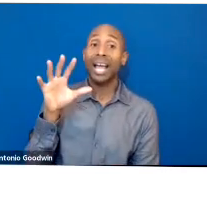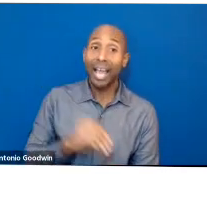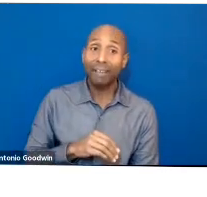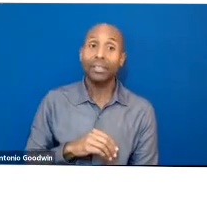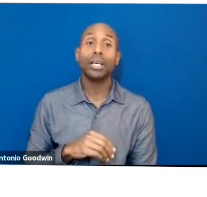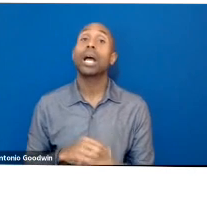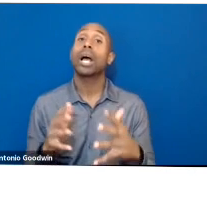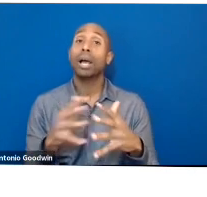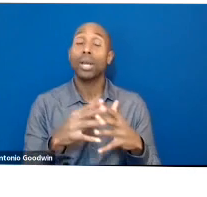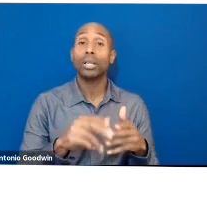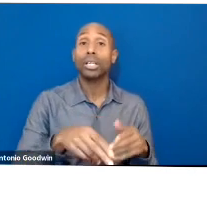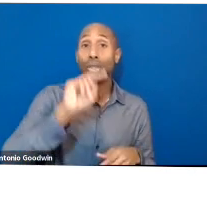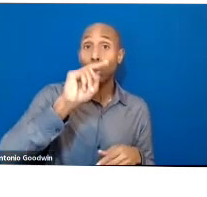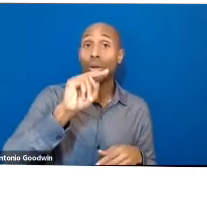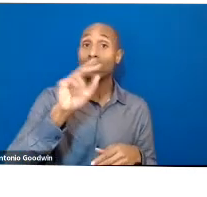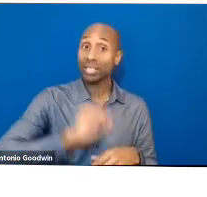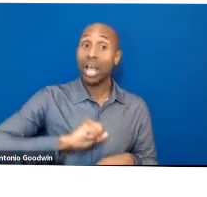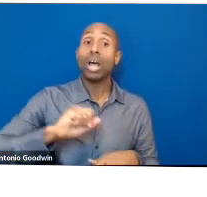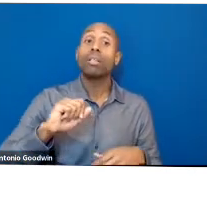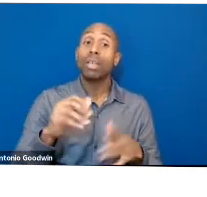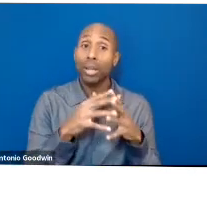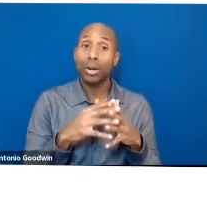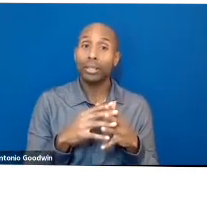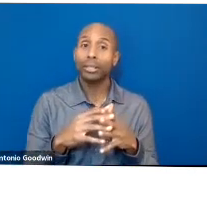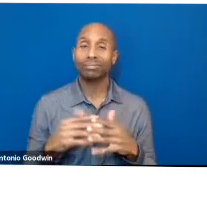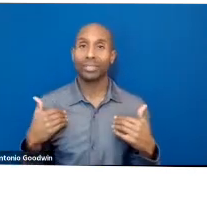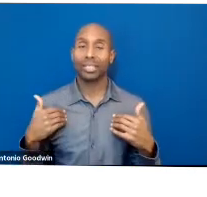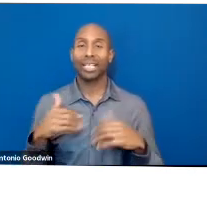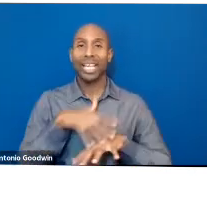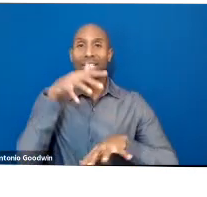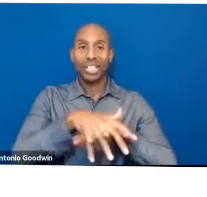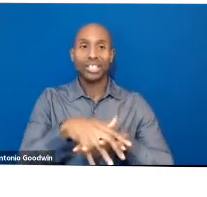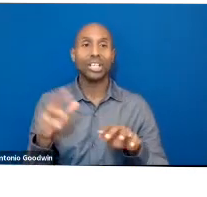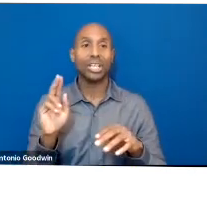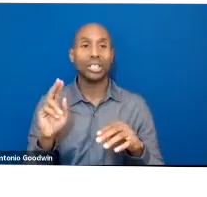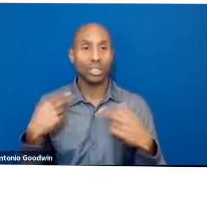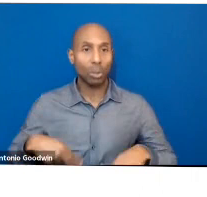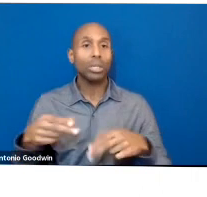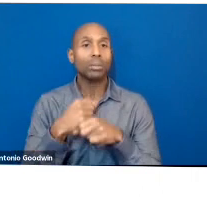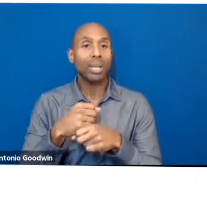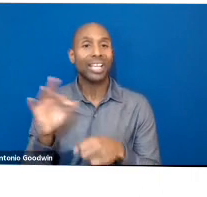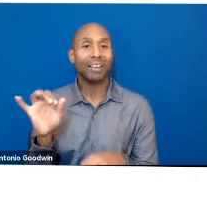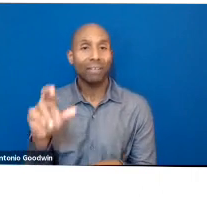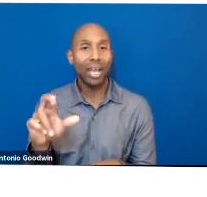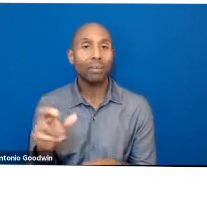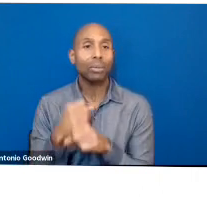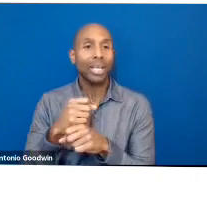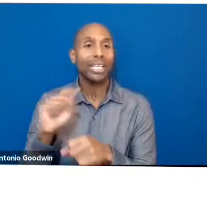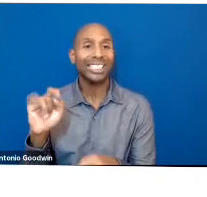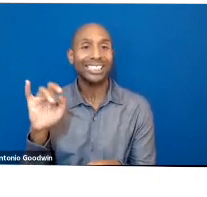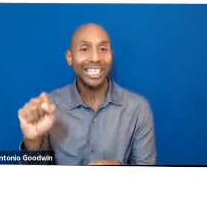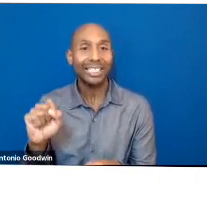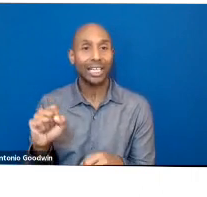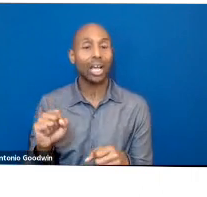a way that we would now consider regenerative. For several centuries, most products were created using only local natural materials